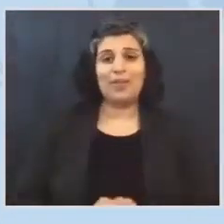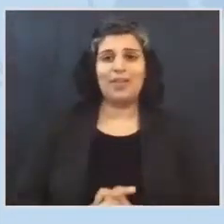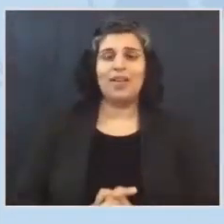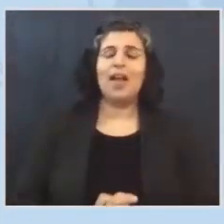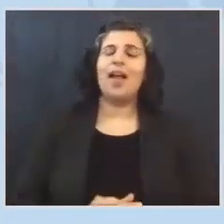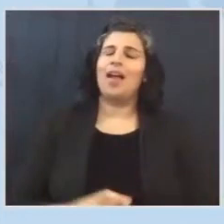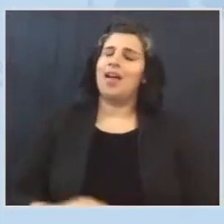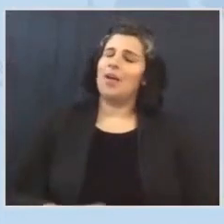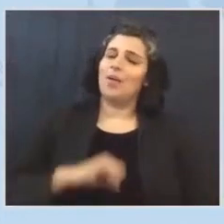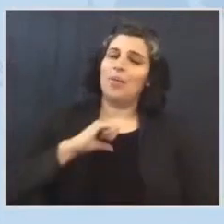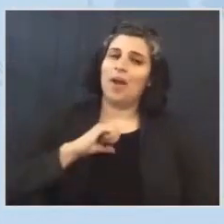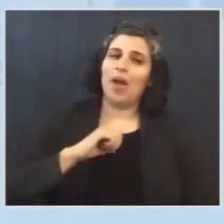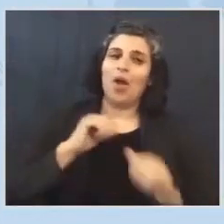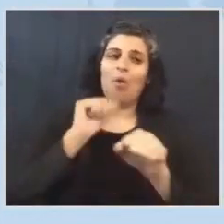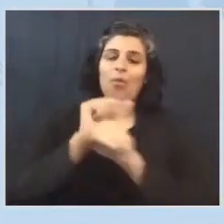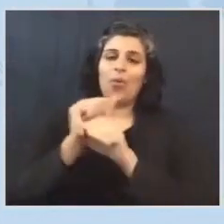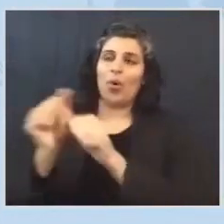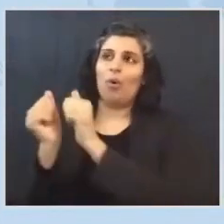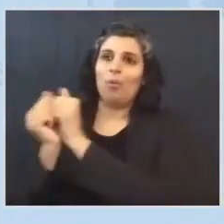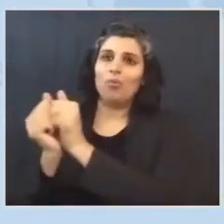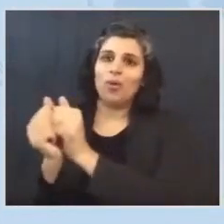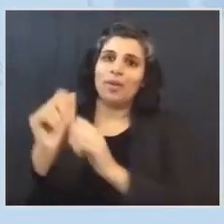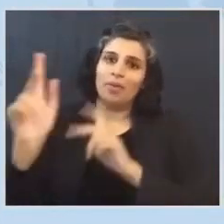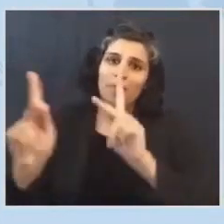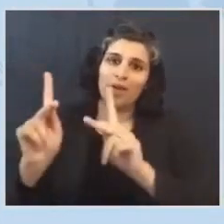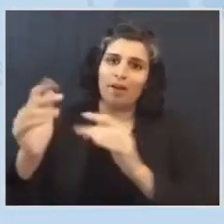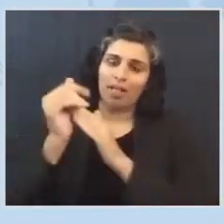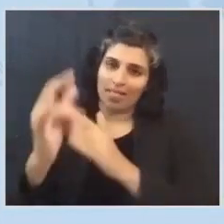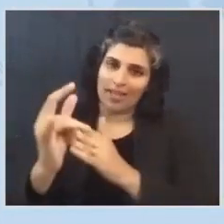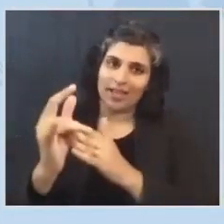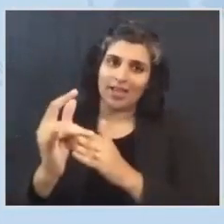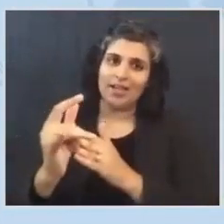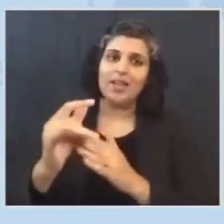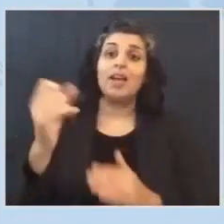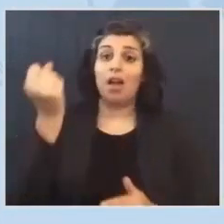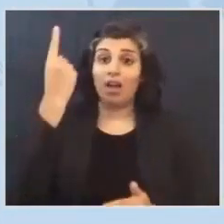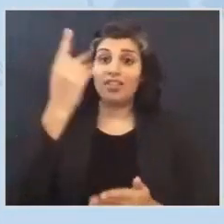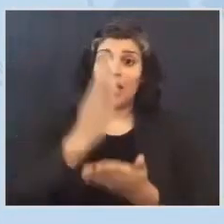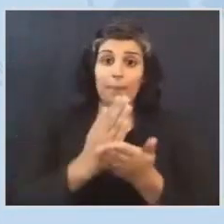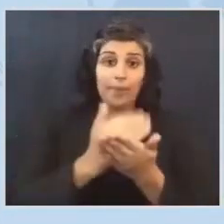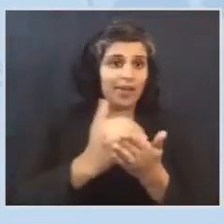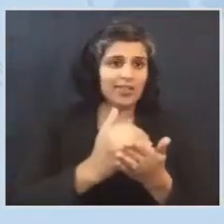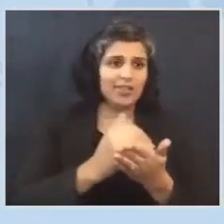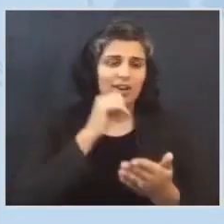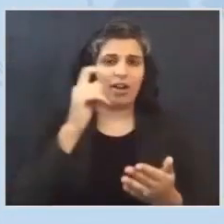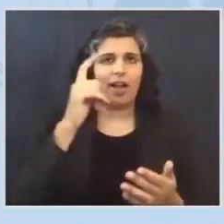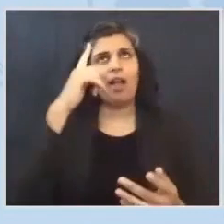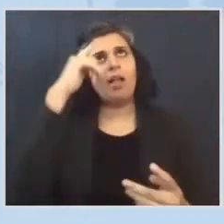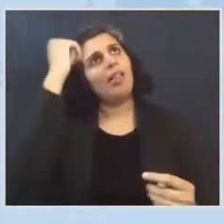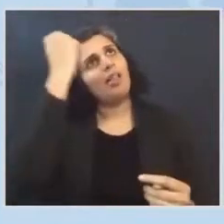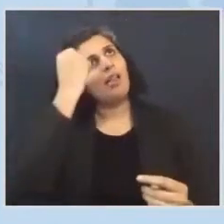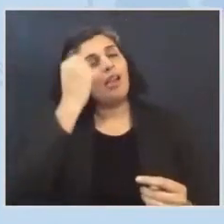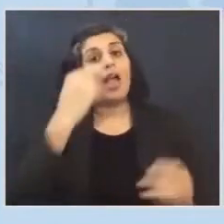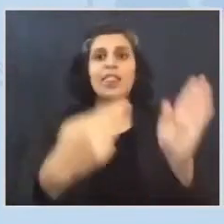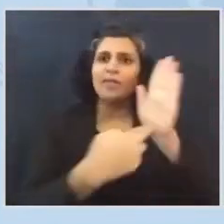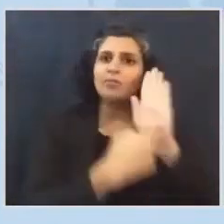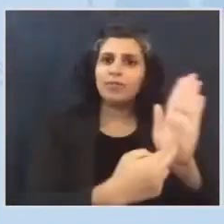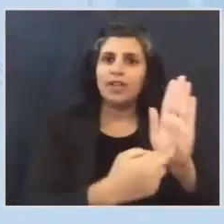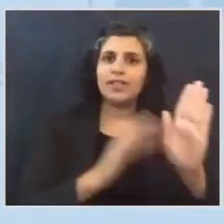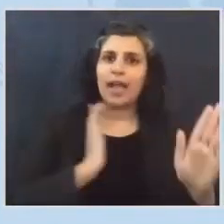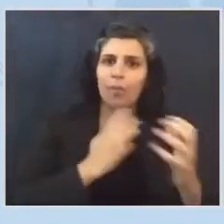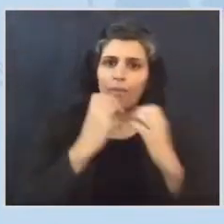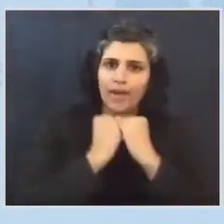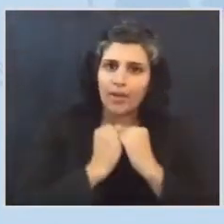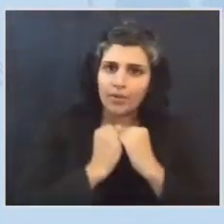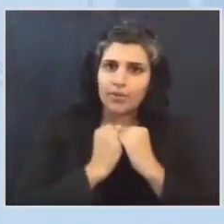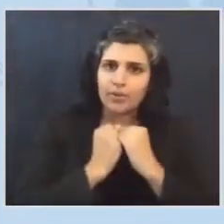leaders who understand that budgets are not abstractions. They are a reflection of our values. They touch